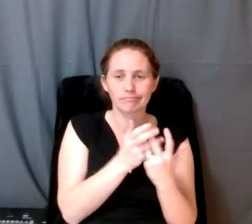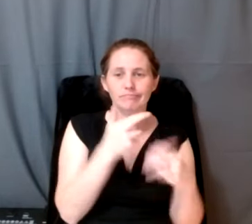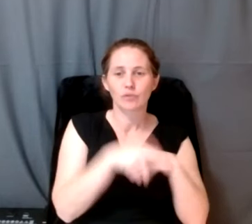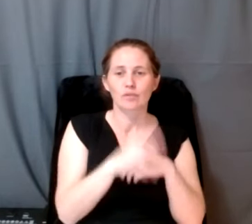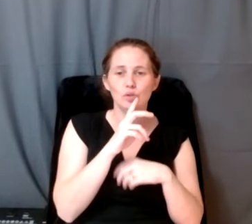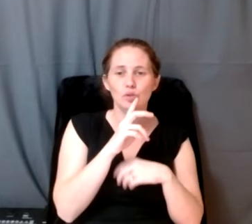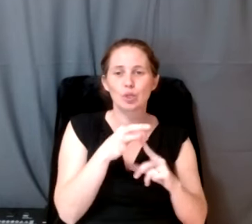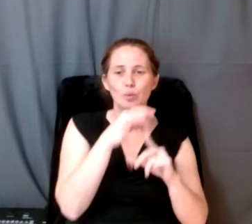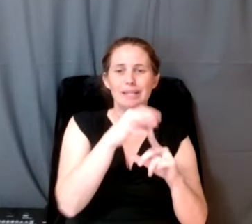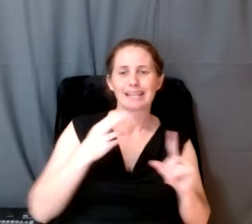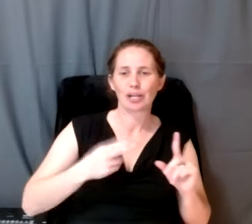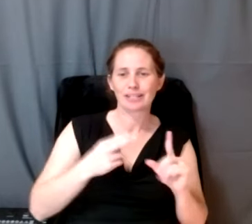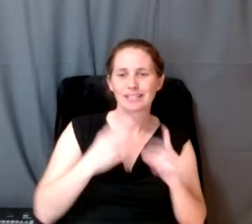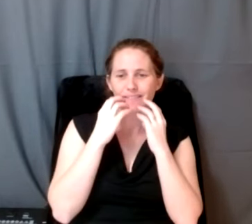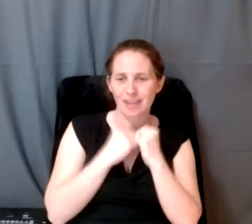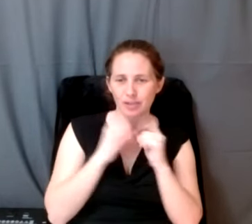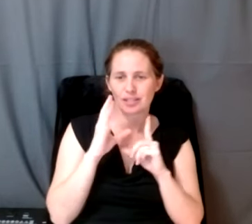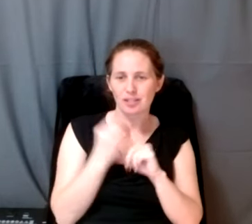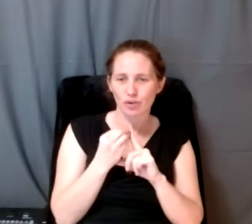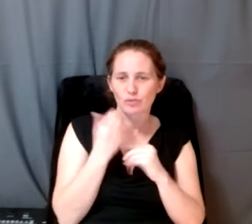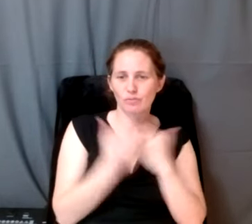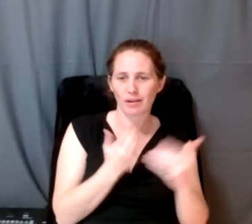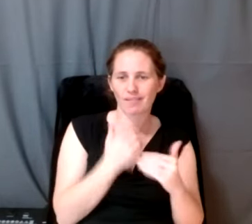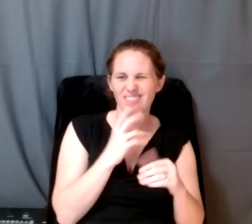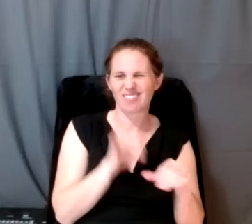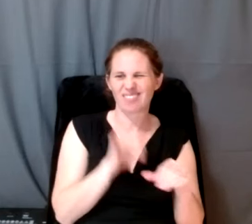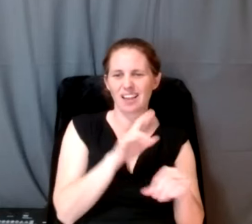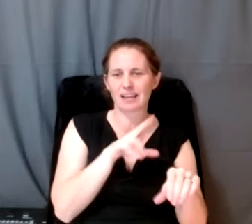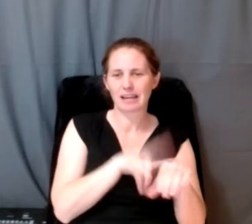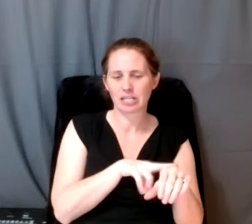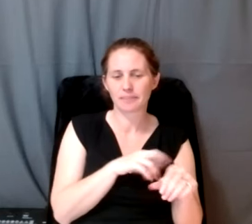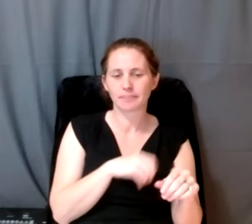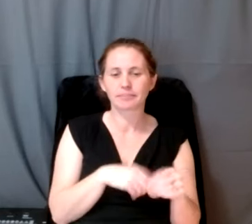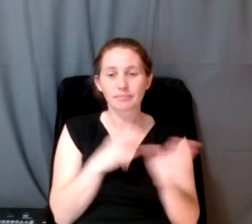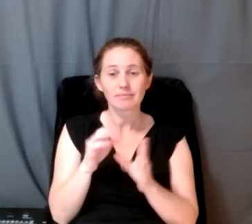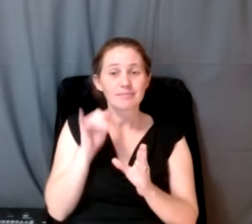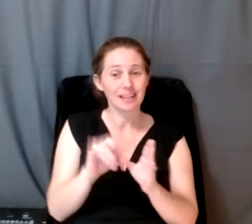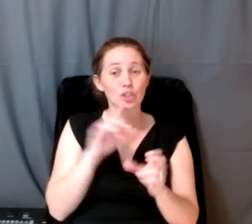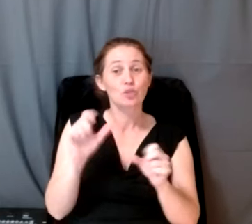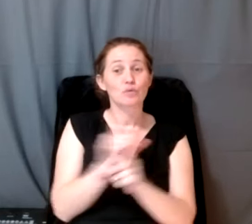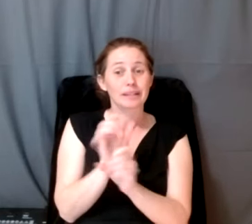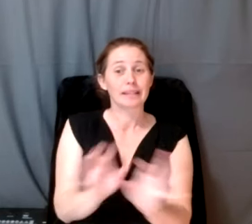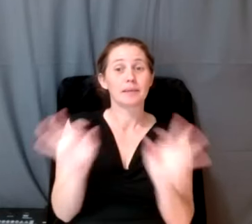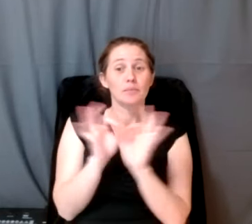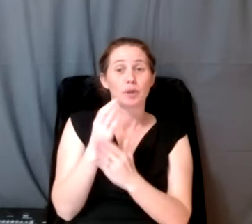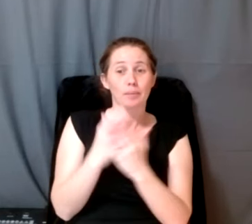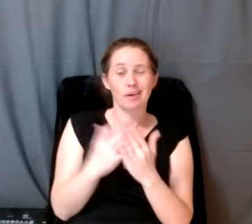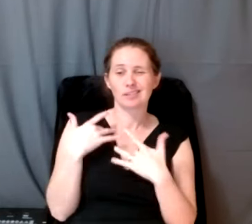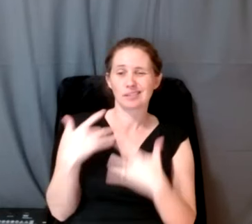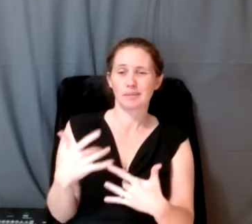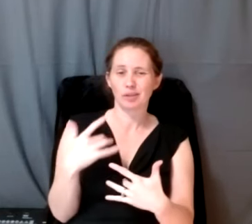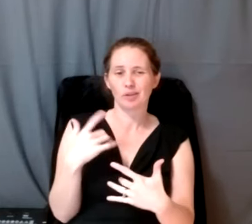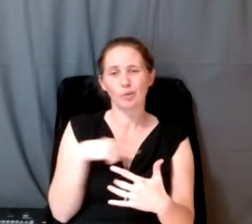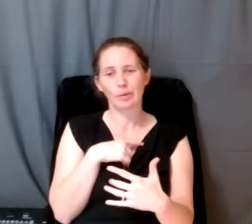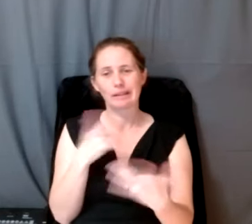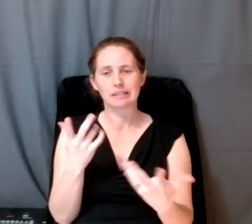unique heritage values and cultural protocols of the nation that it's developed with. That's a really important point. Oftentimes, we can kind